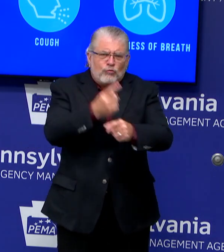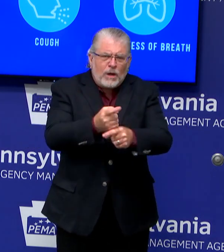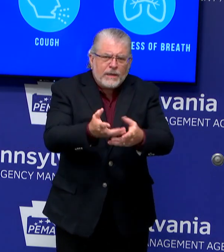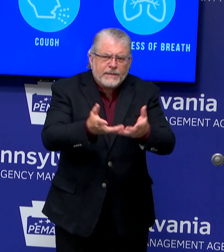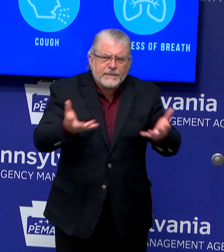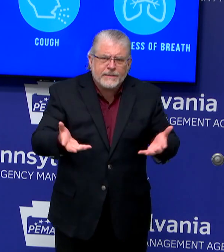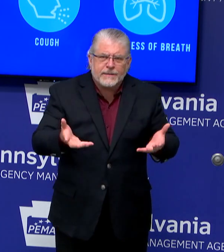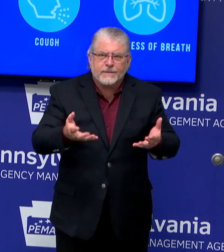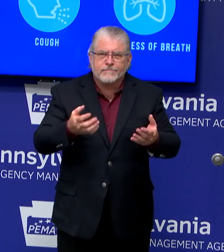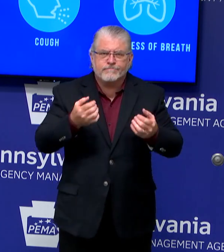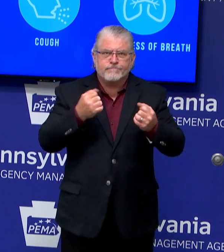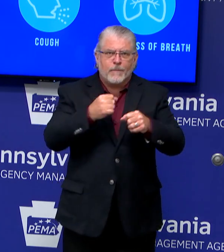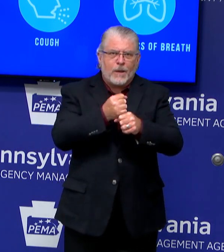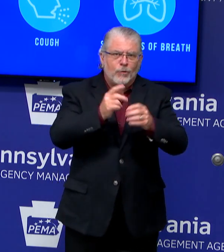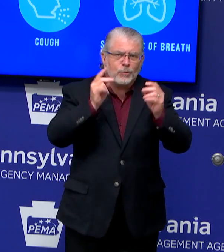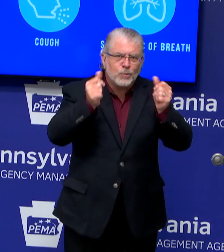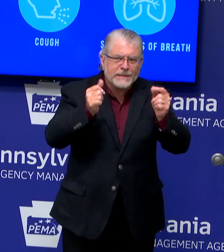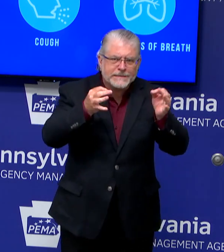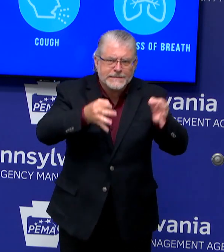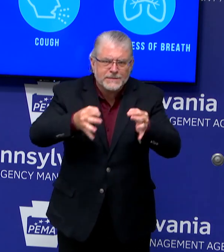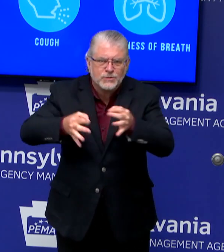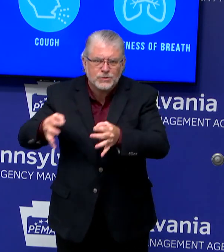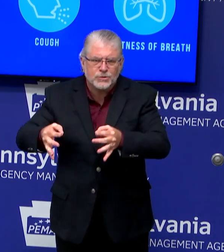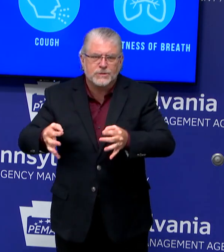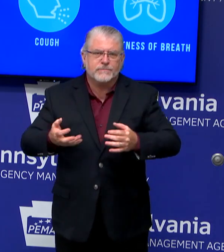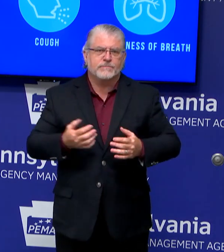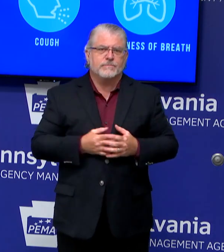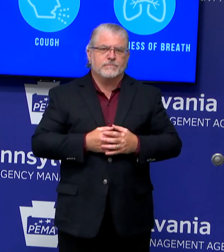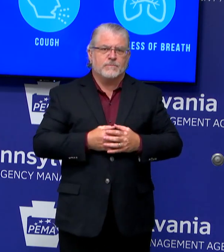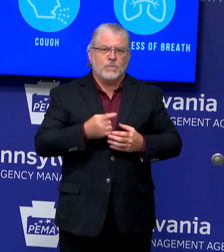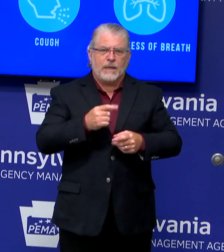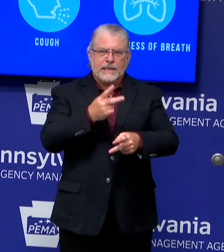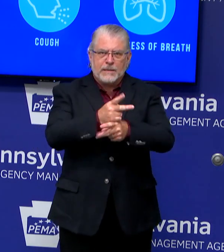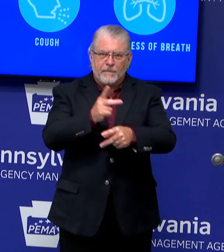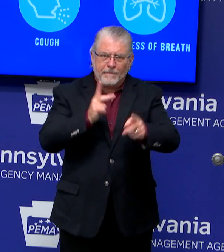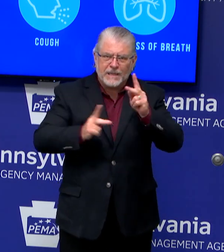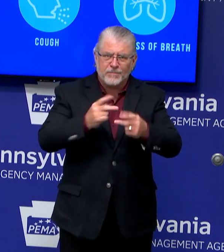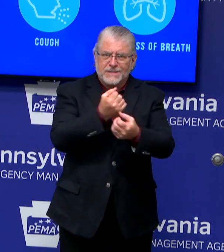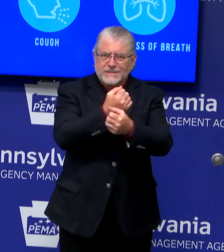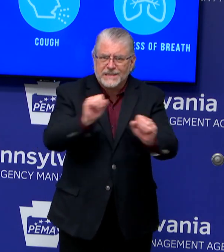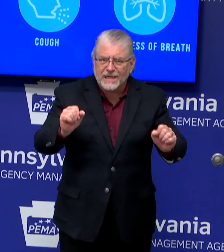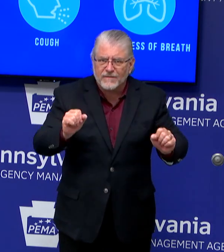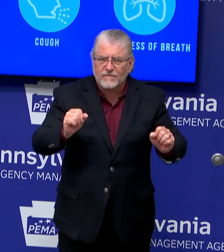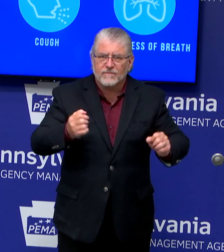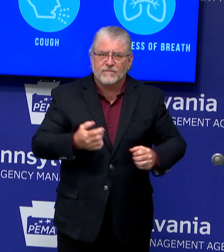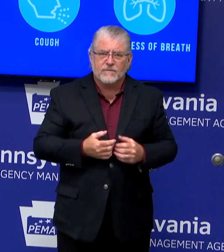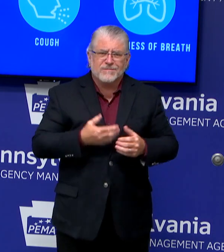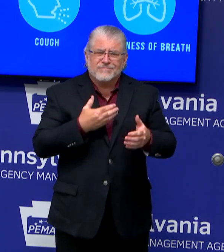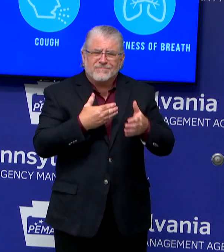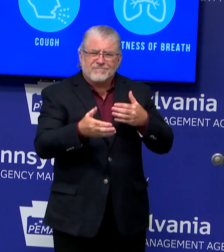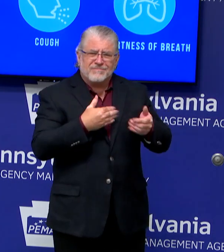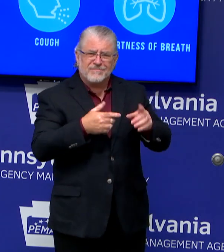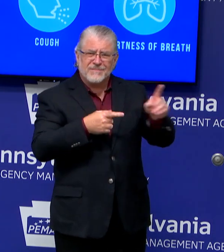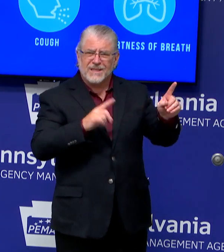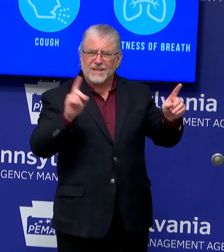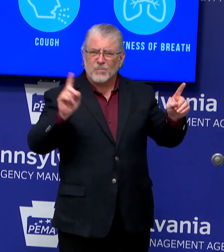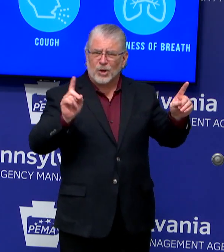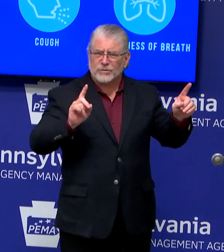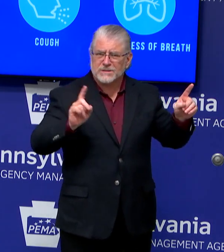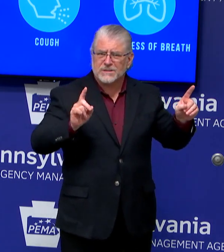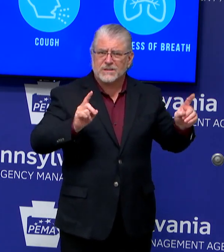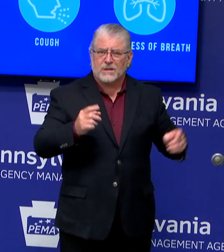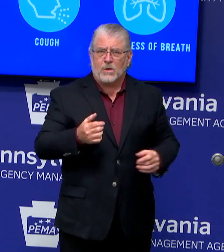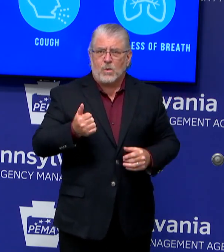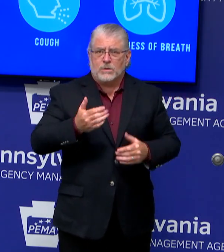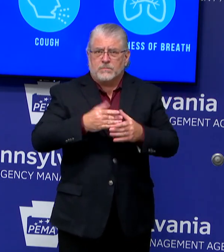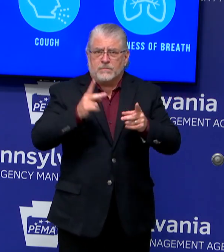and try to keep its citizens safe, whether you're a democracy or an autocracy, you have that